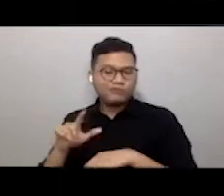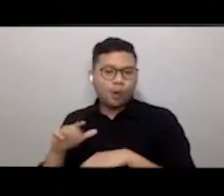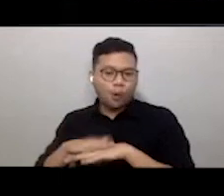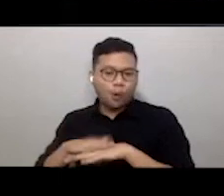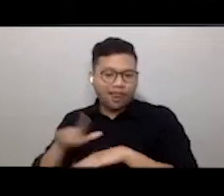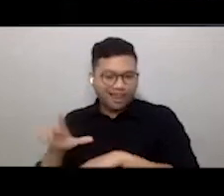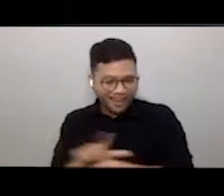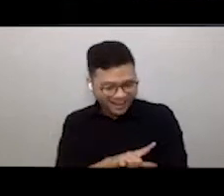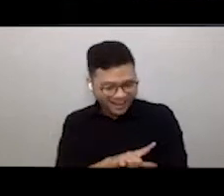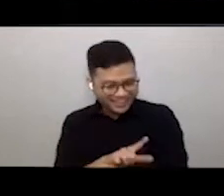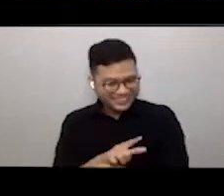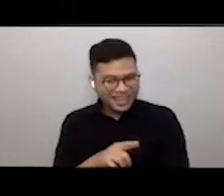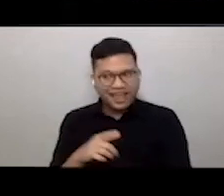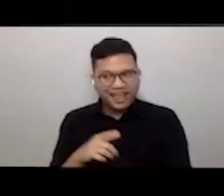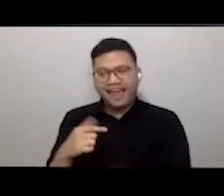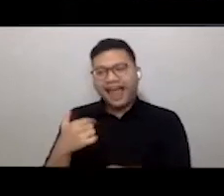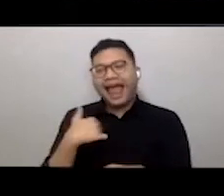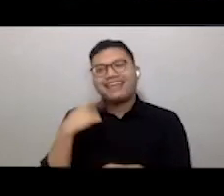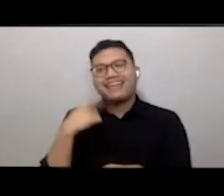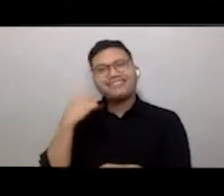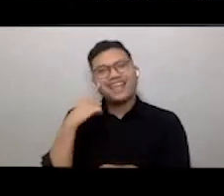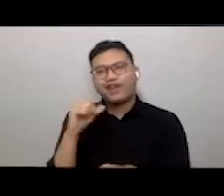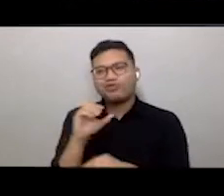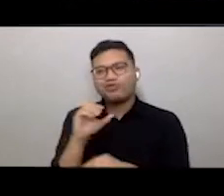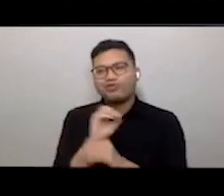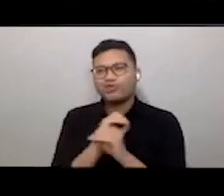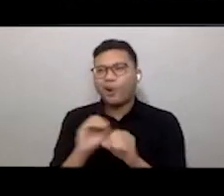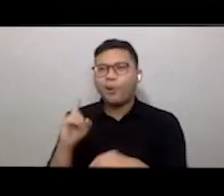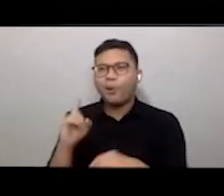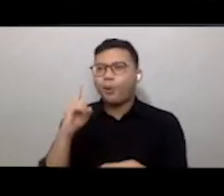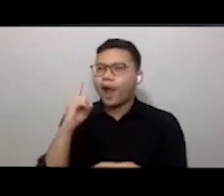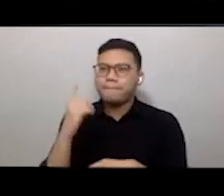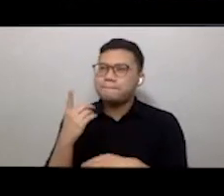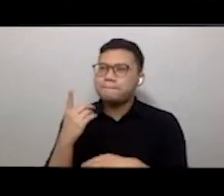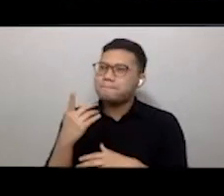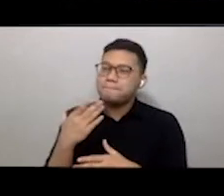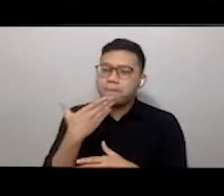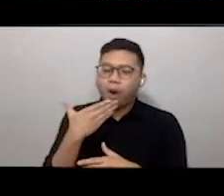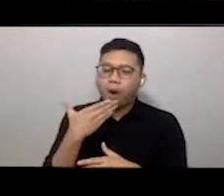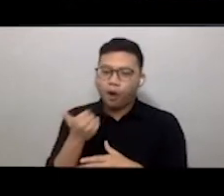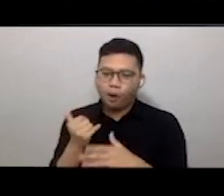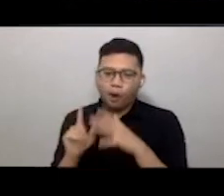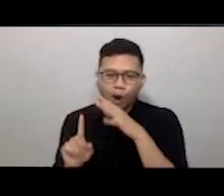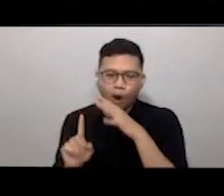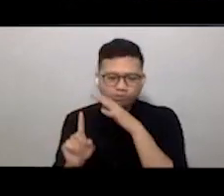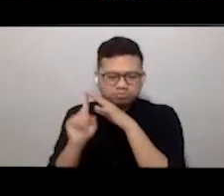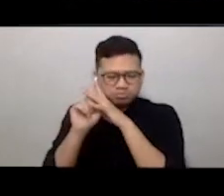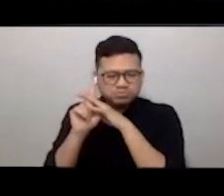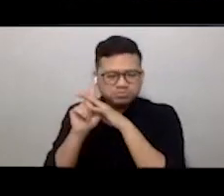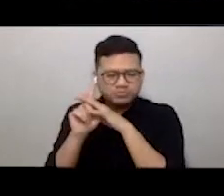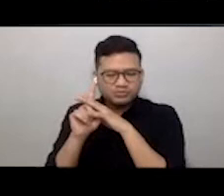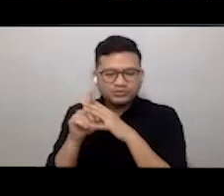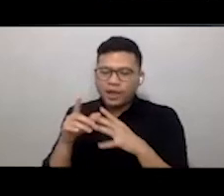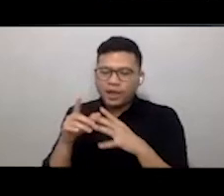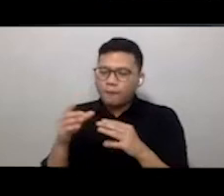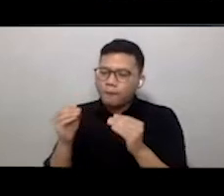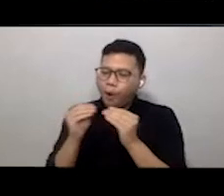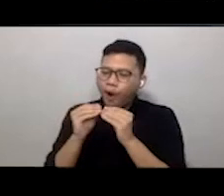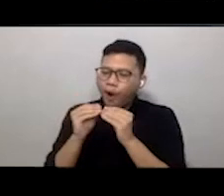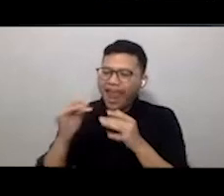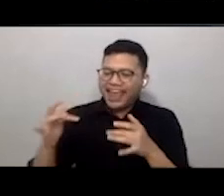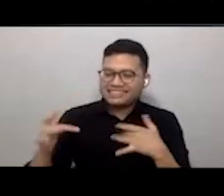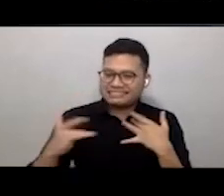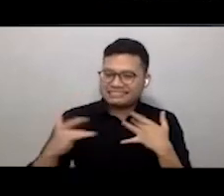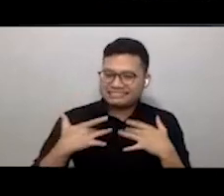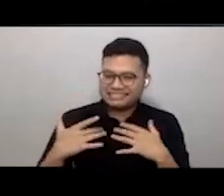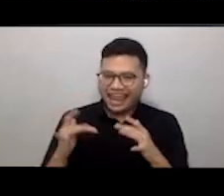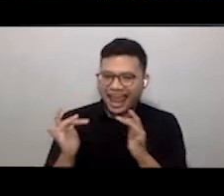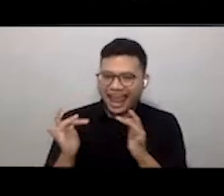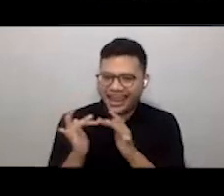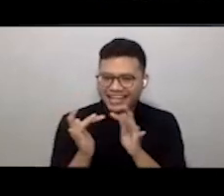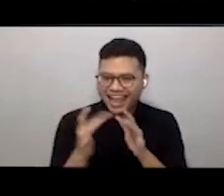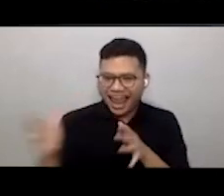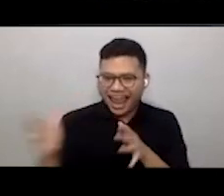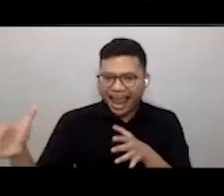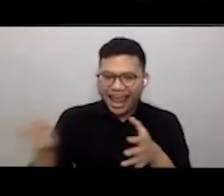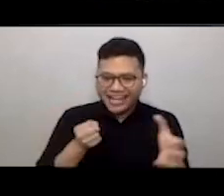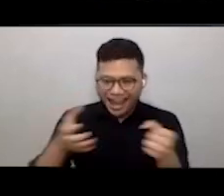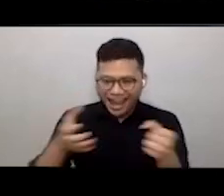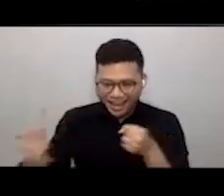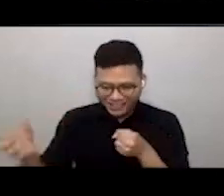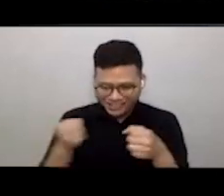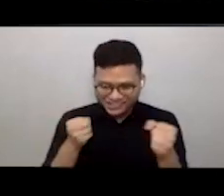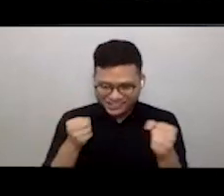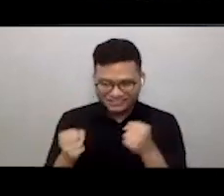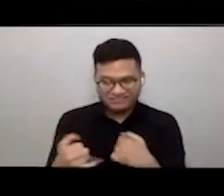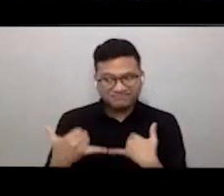no one better to ensure that we are totally engaged through our screens. You're really